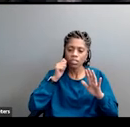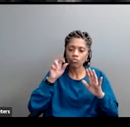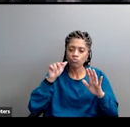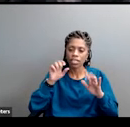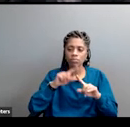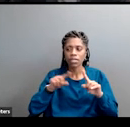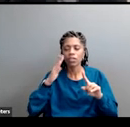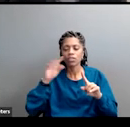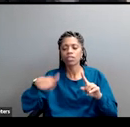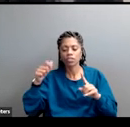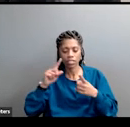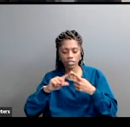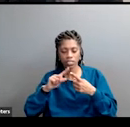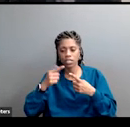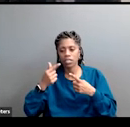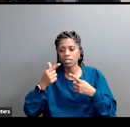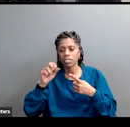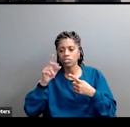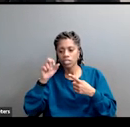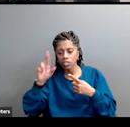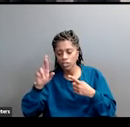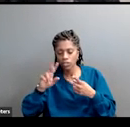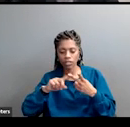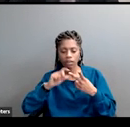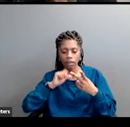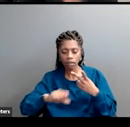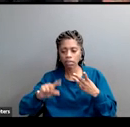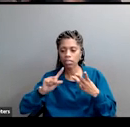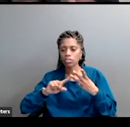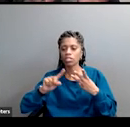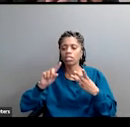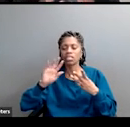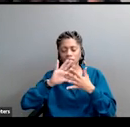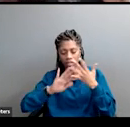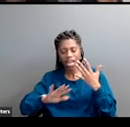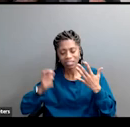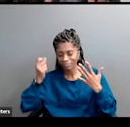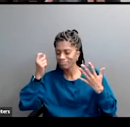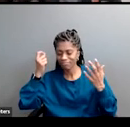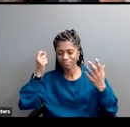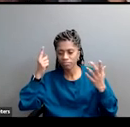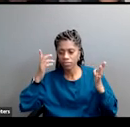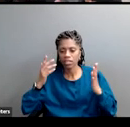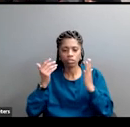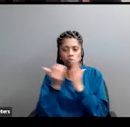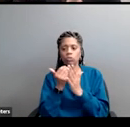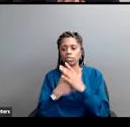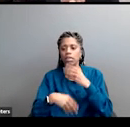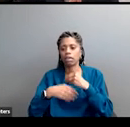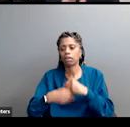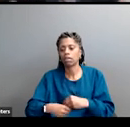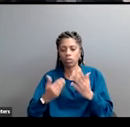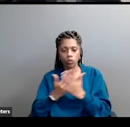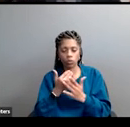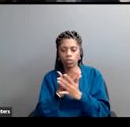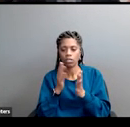other people of color fit in here in complicated ways, right? There's a ton of nuance, ton of nuance that